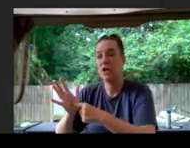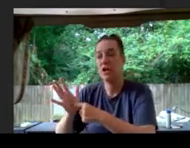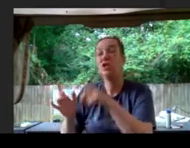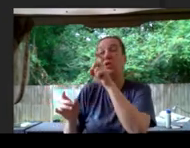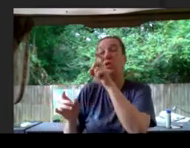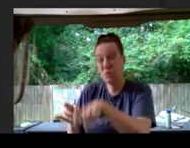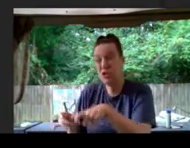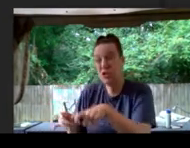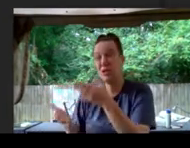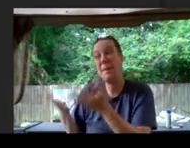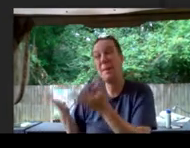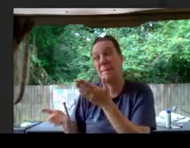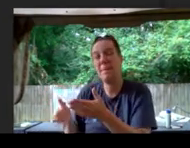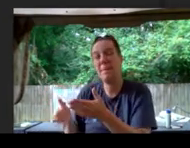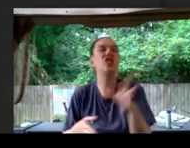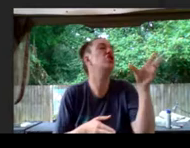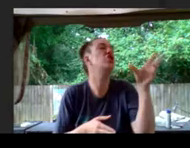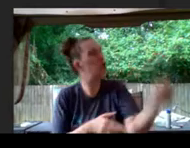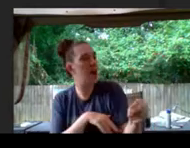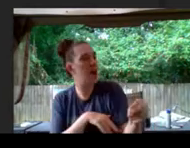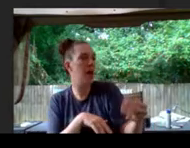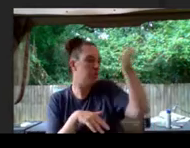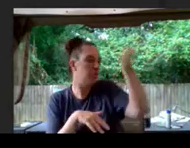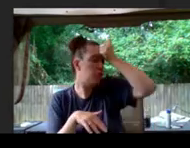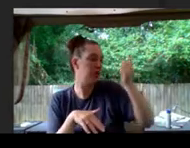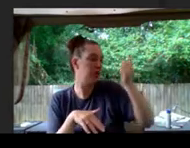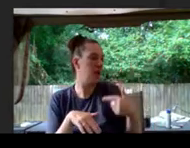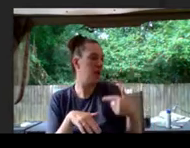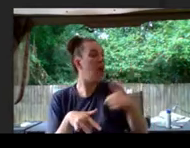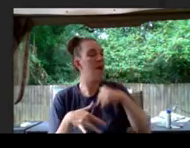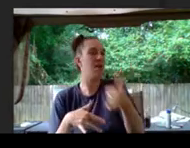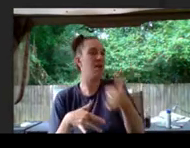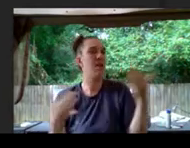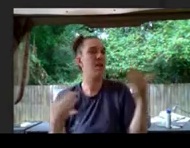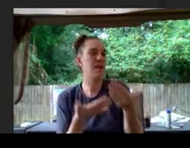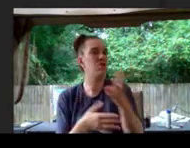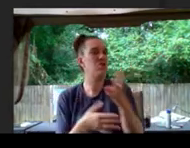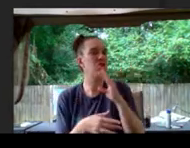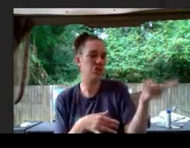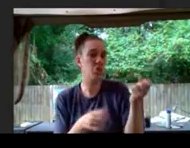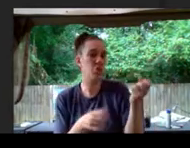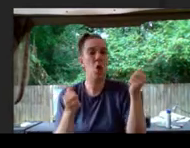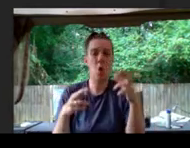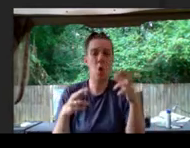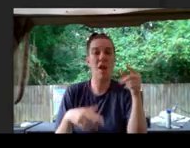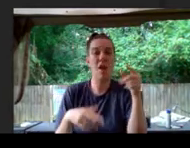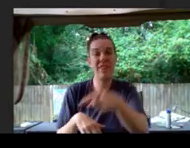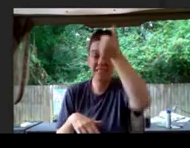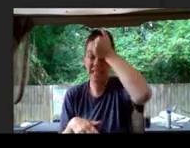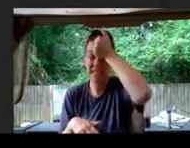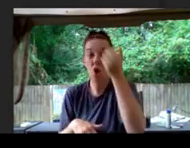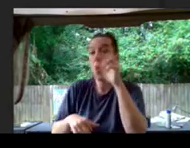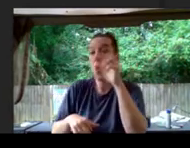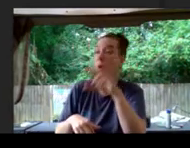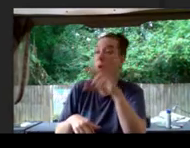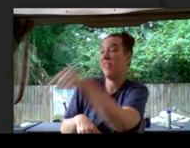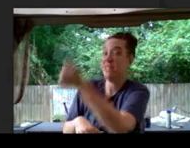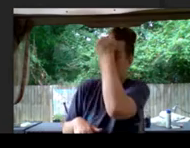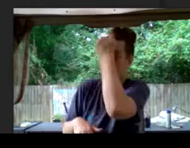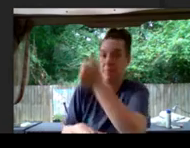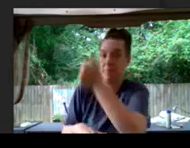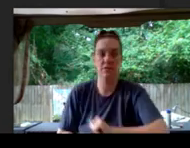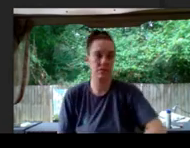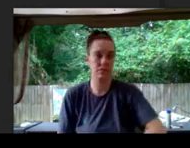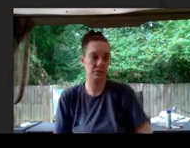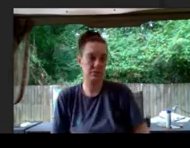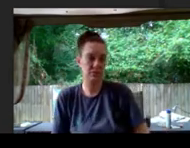Nimbus, said Josh. I'm not here to talk to you, or this Nimbus, or this Nimbus.